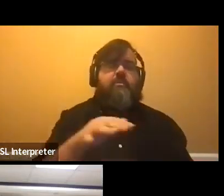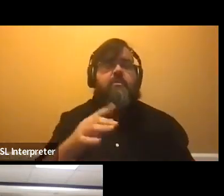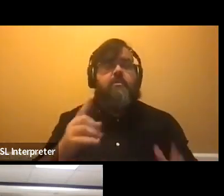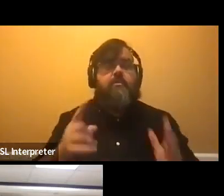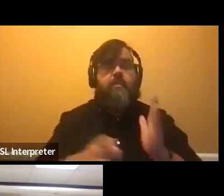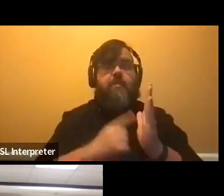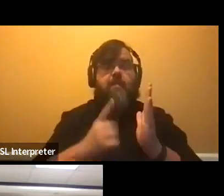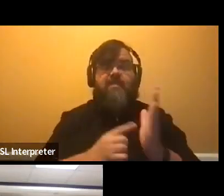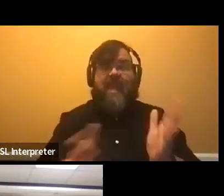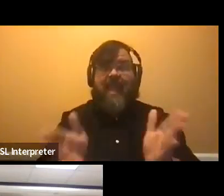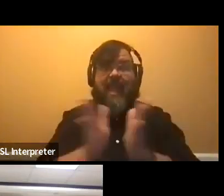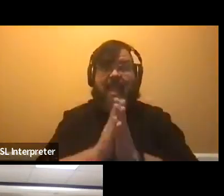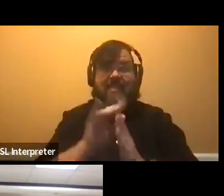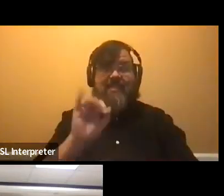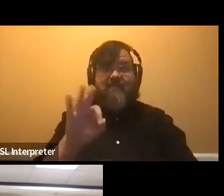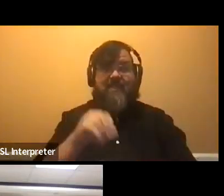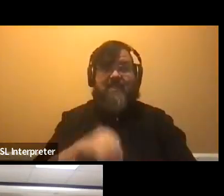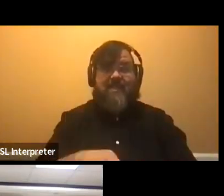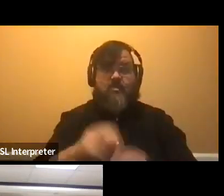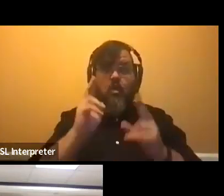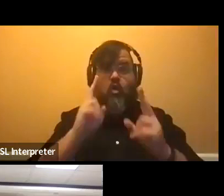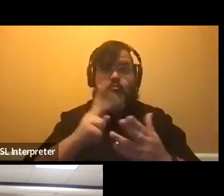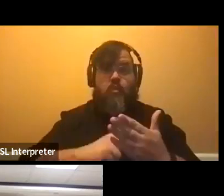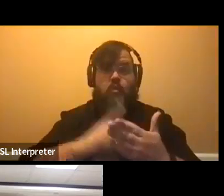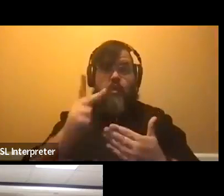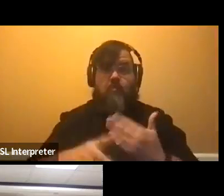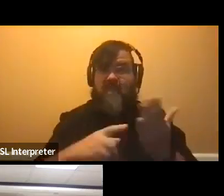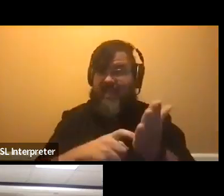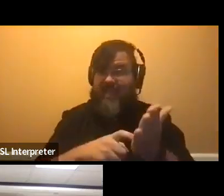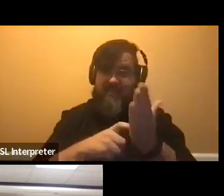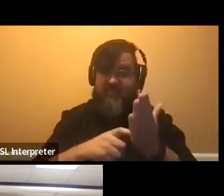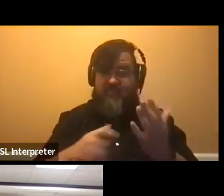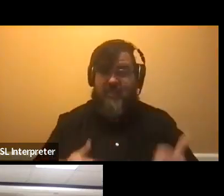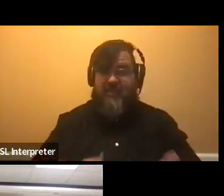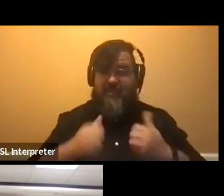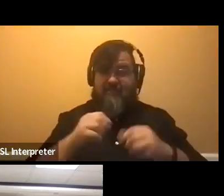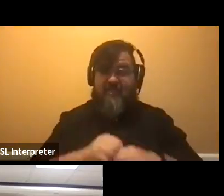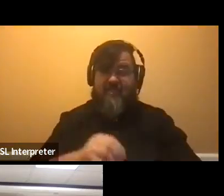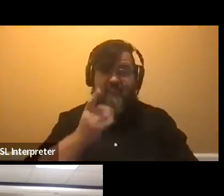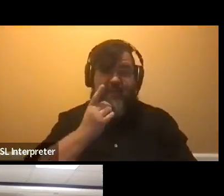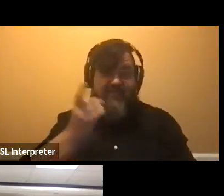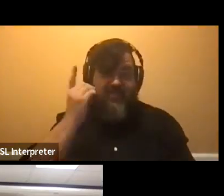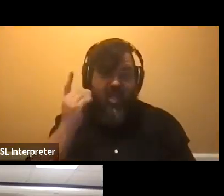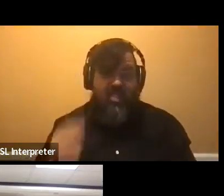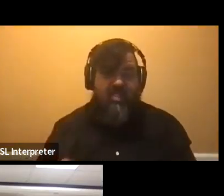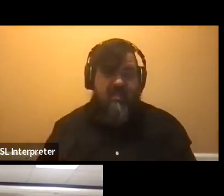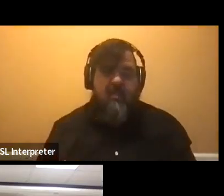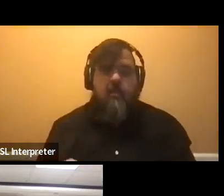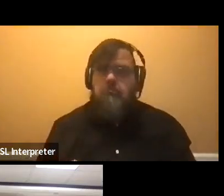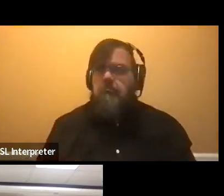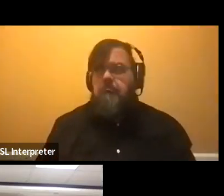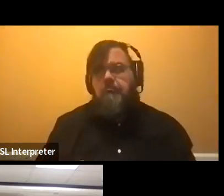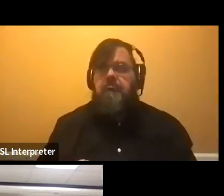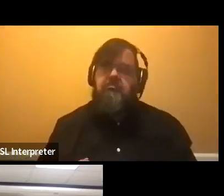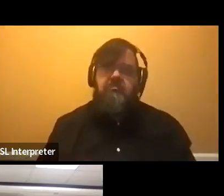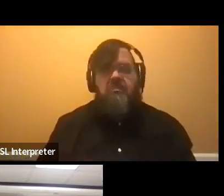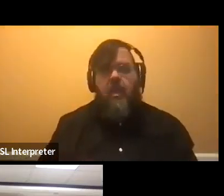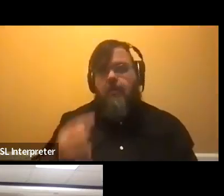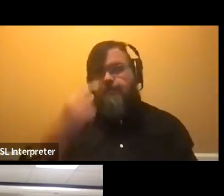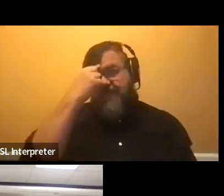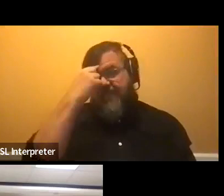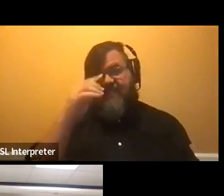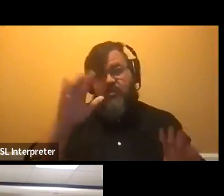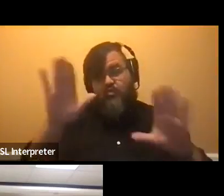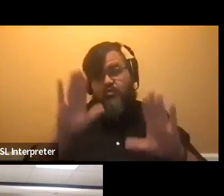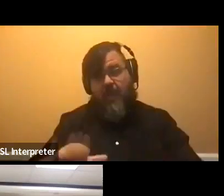program, do they have to live in the honors residence hall? Um, and we think it's a great opportunity, but it is not a